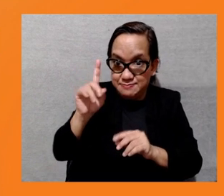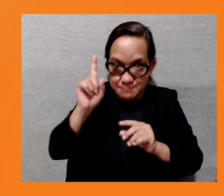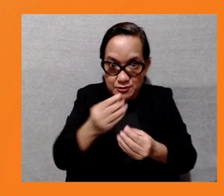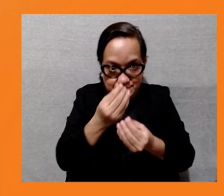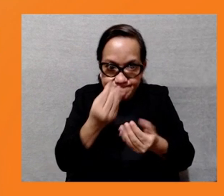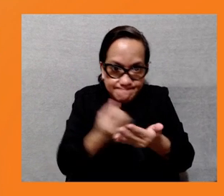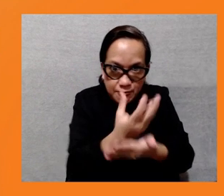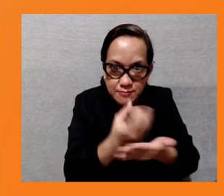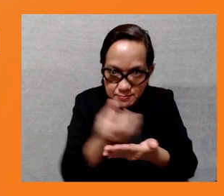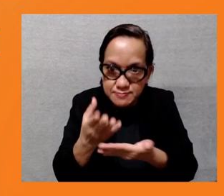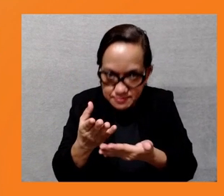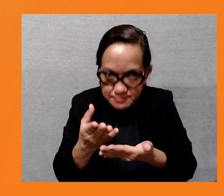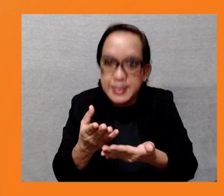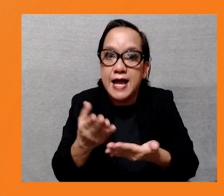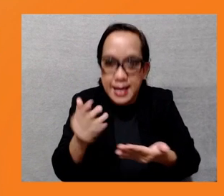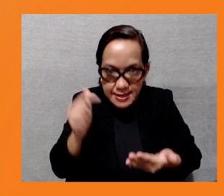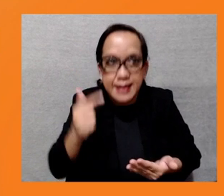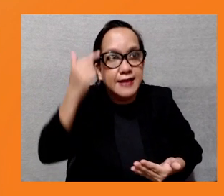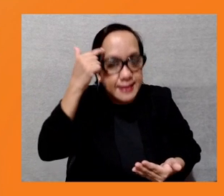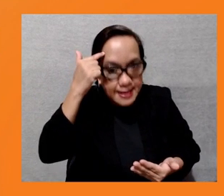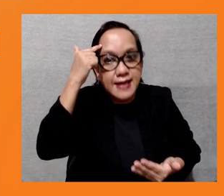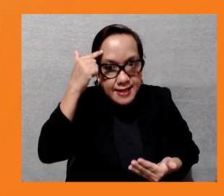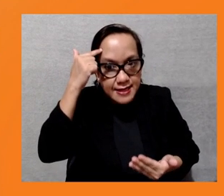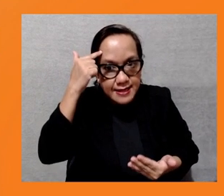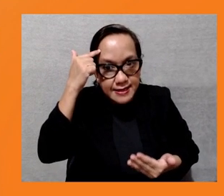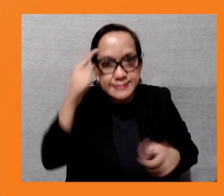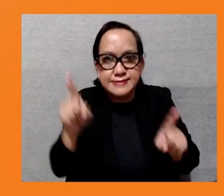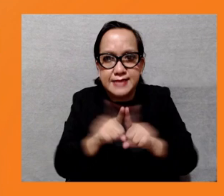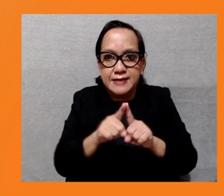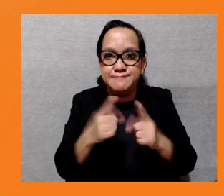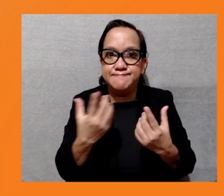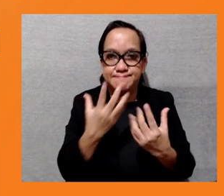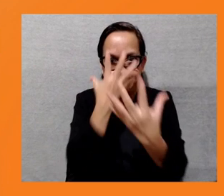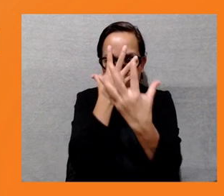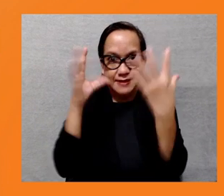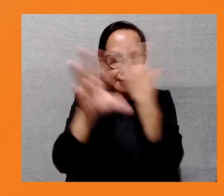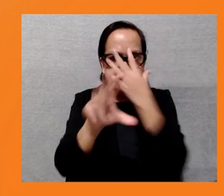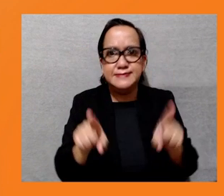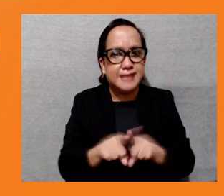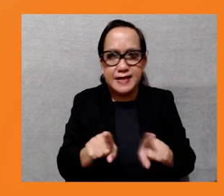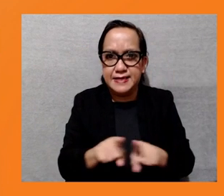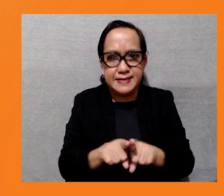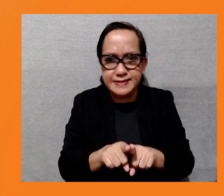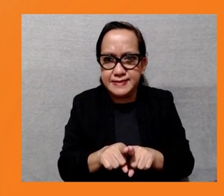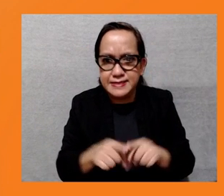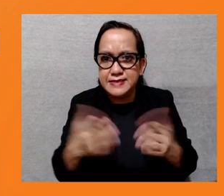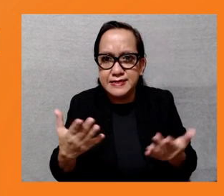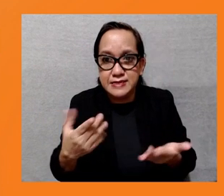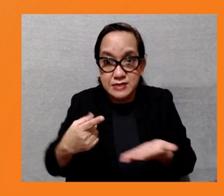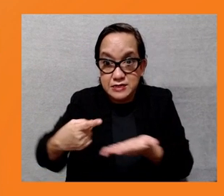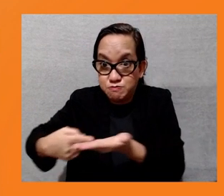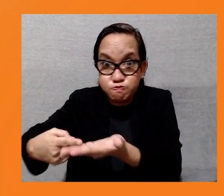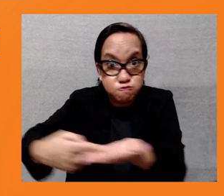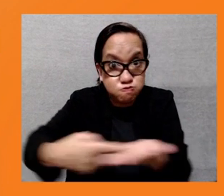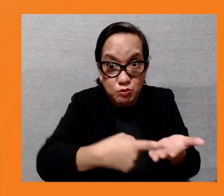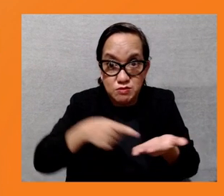projects, not only limiting it to project impacts, but also in terms of looking at the issues of fragility, governance,